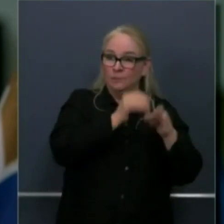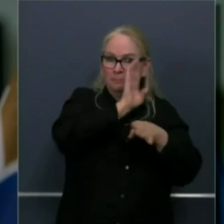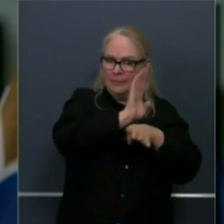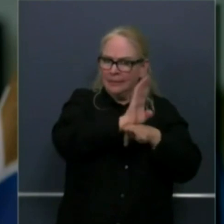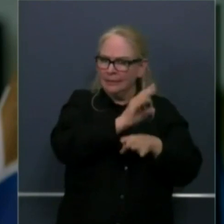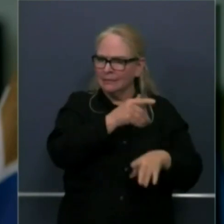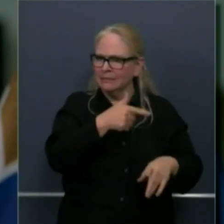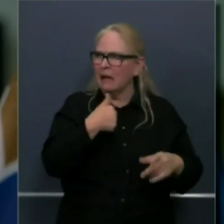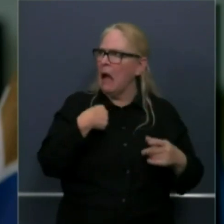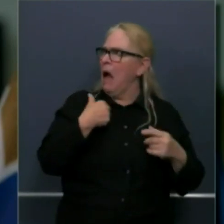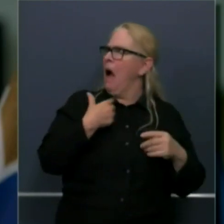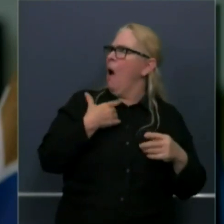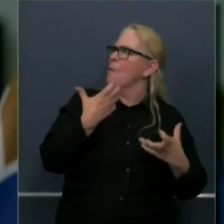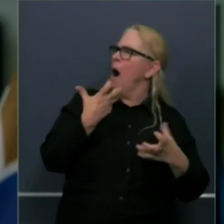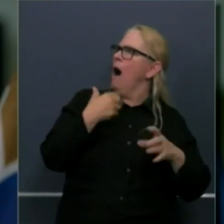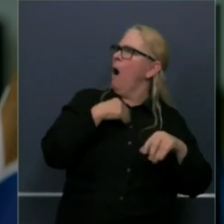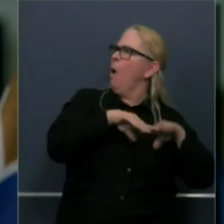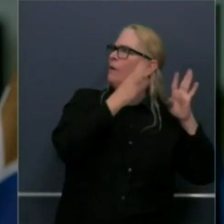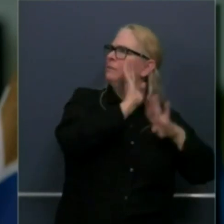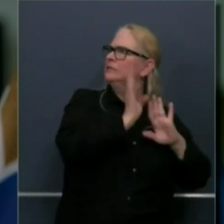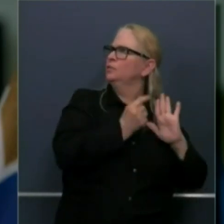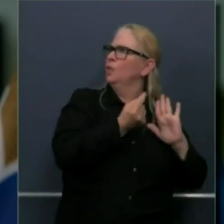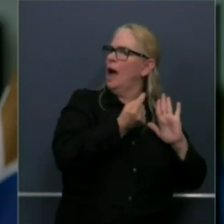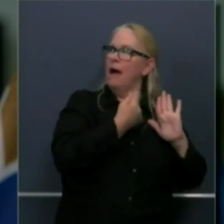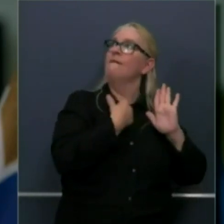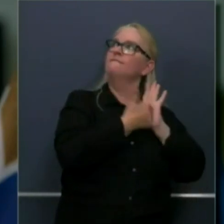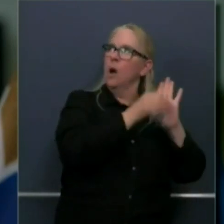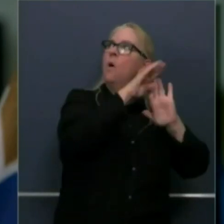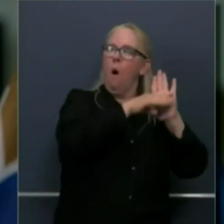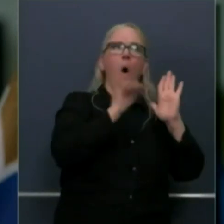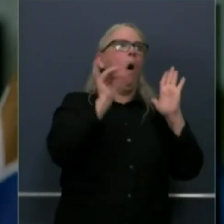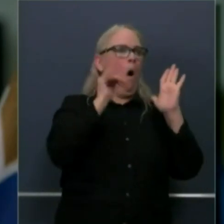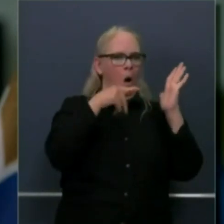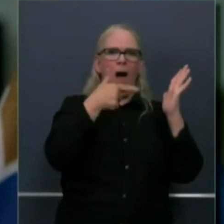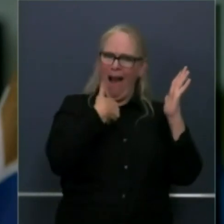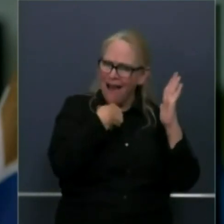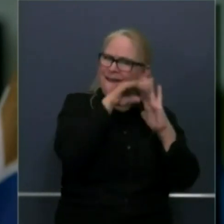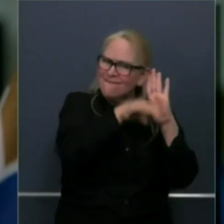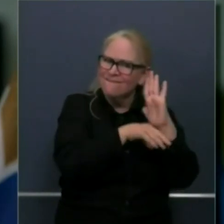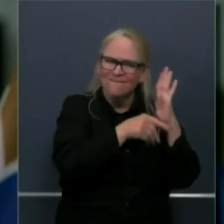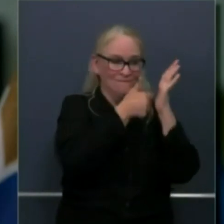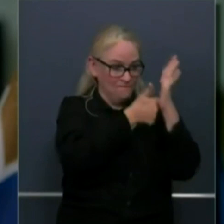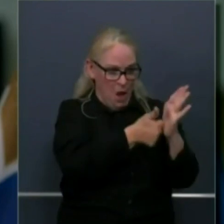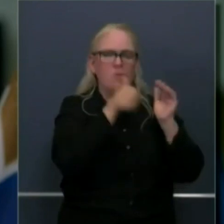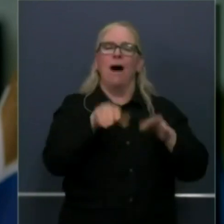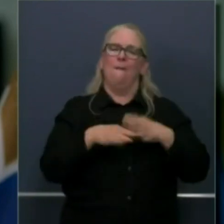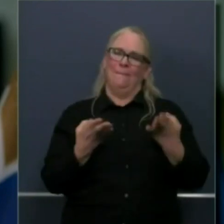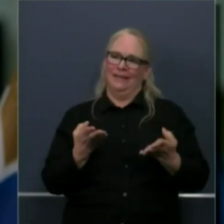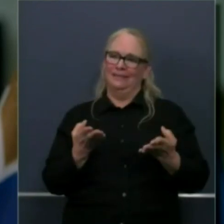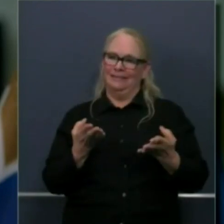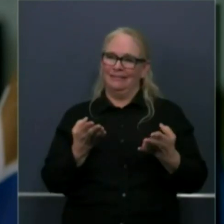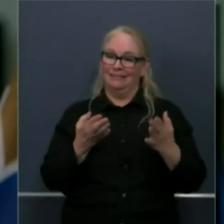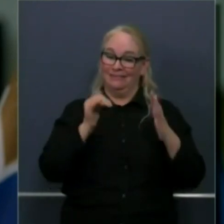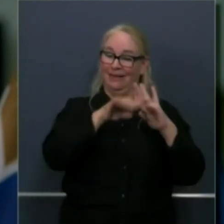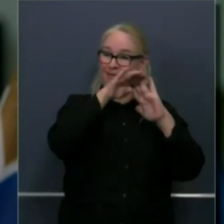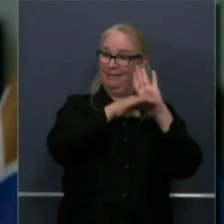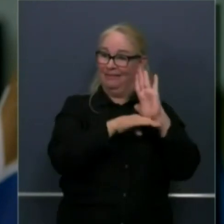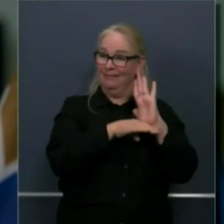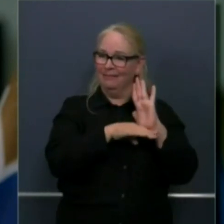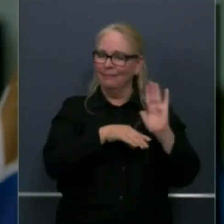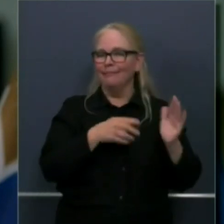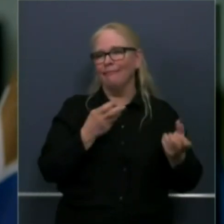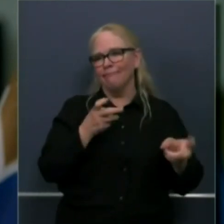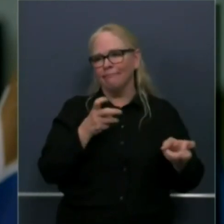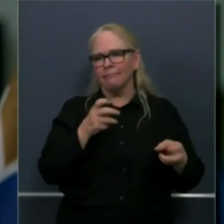these efforts uh and uh and i think these guidelines are based on best practices science and virulence and all of the